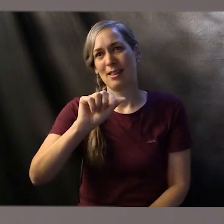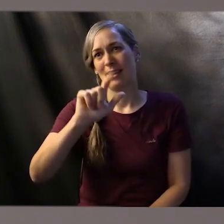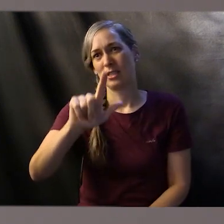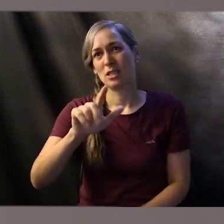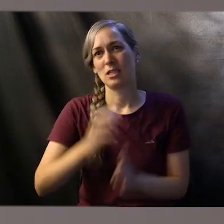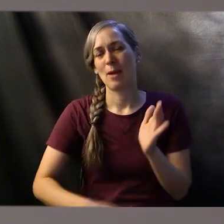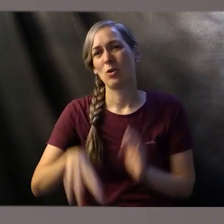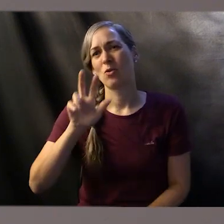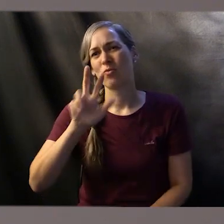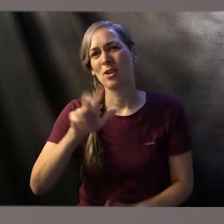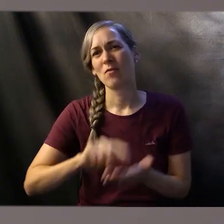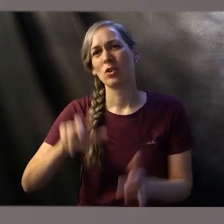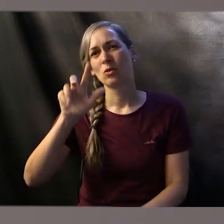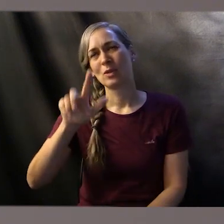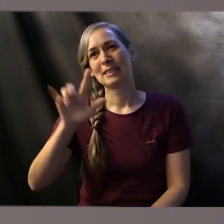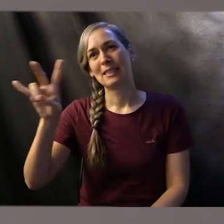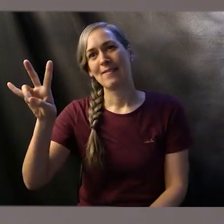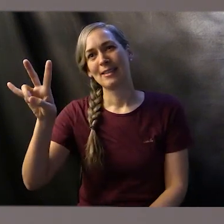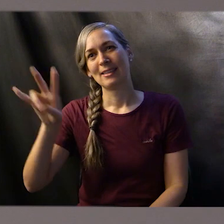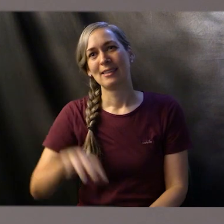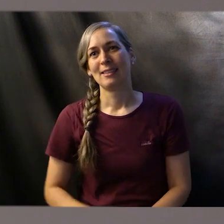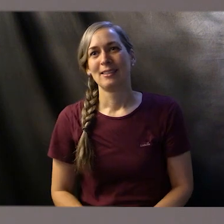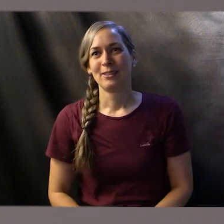Galatians 3, verse 27.